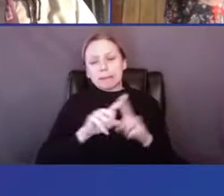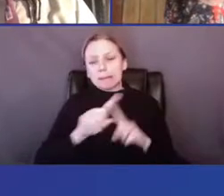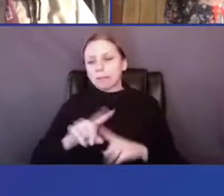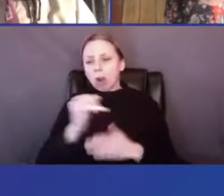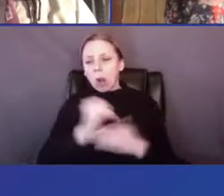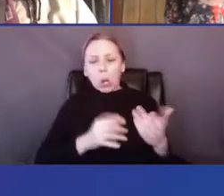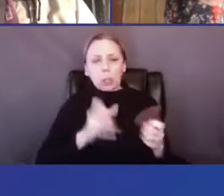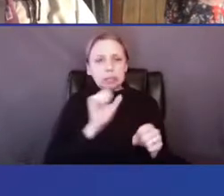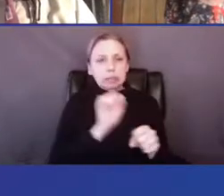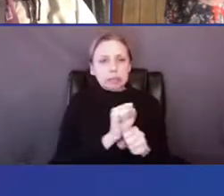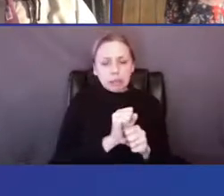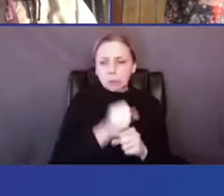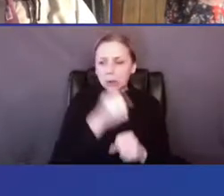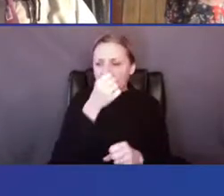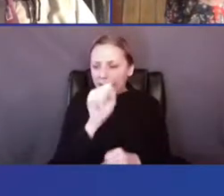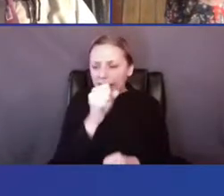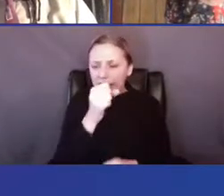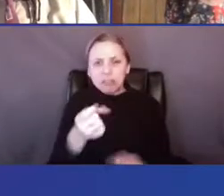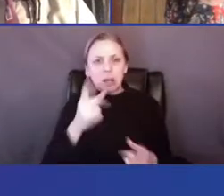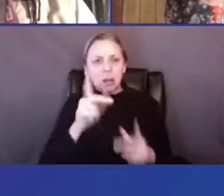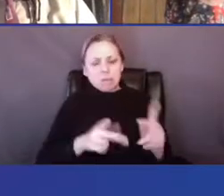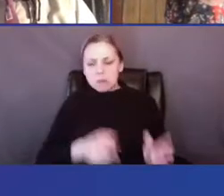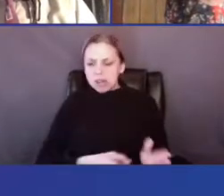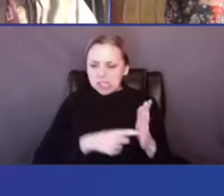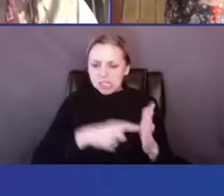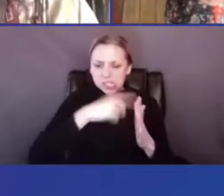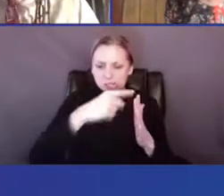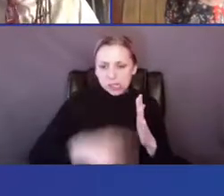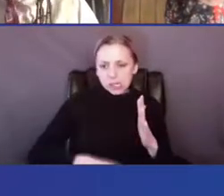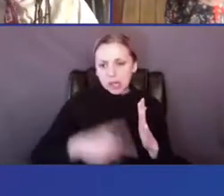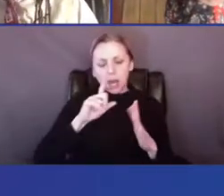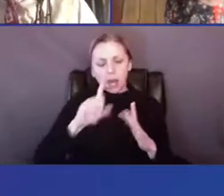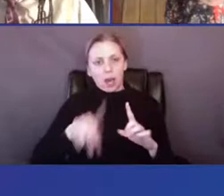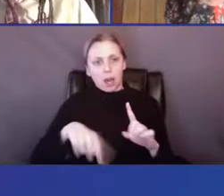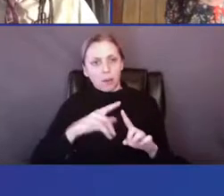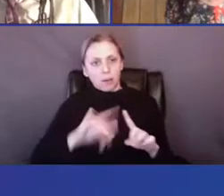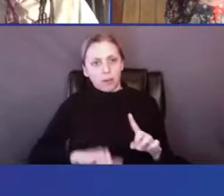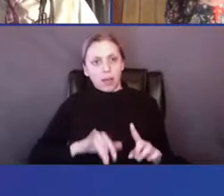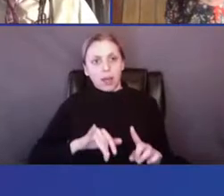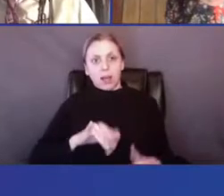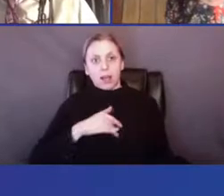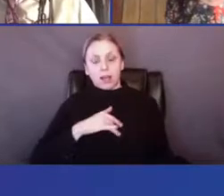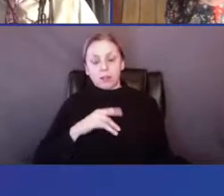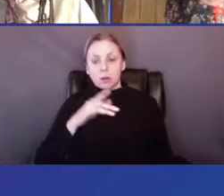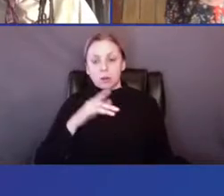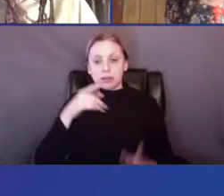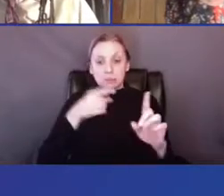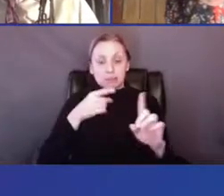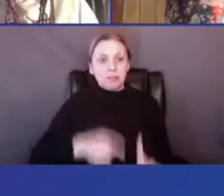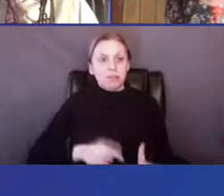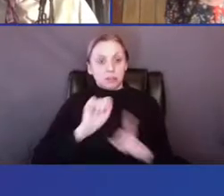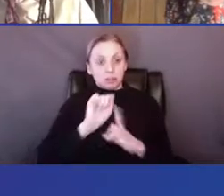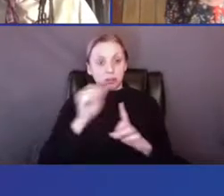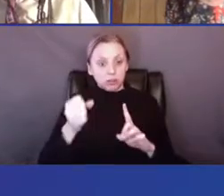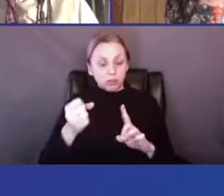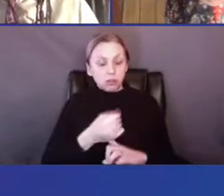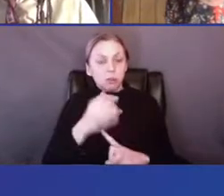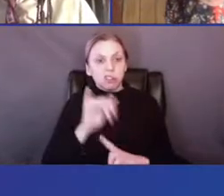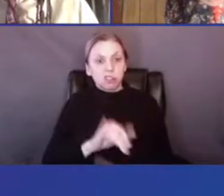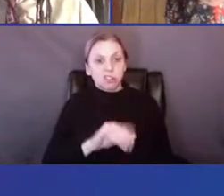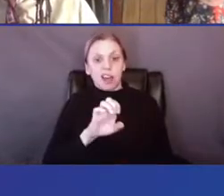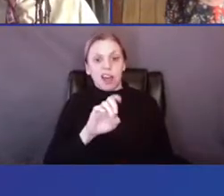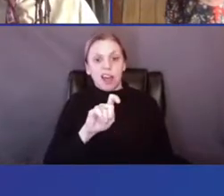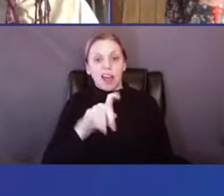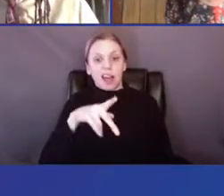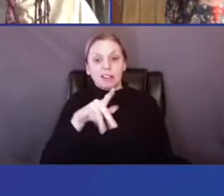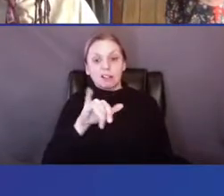in the current generation, people making demands and, and putting exploitative circumstances on blast. Um, can each of you